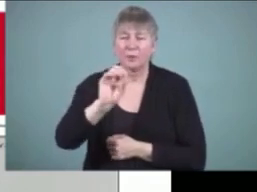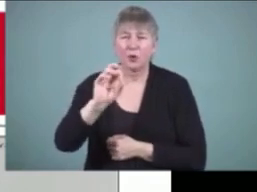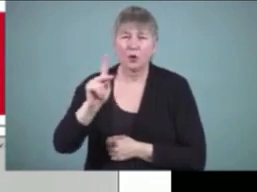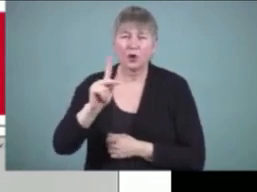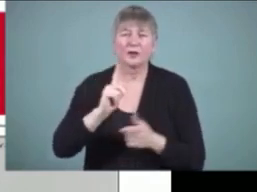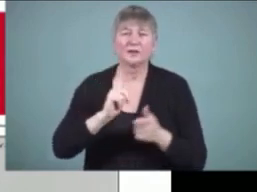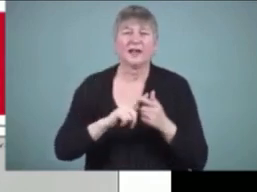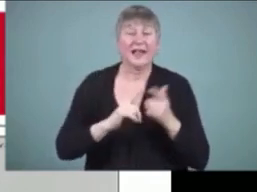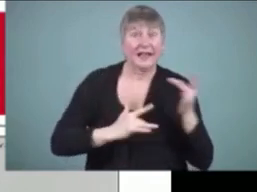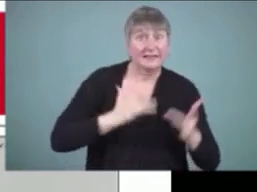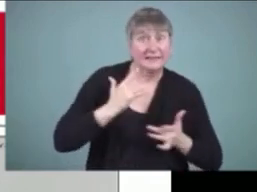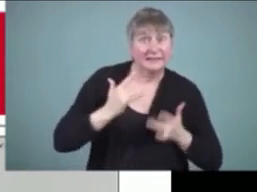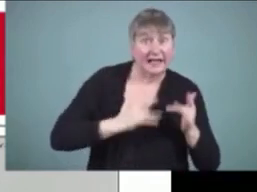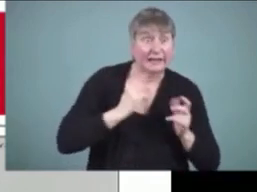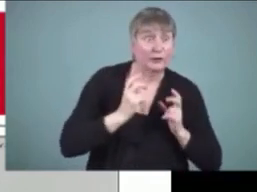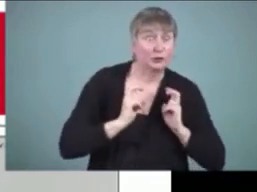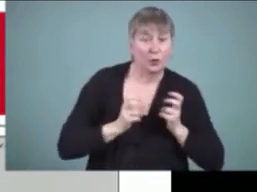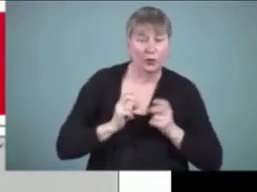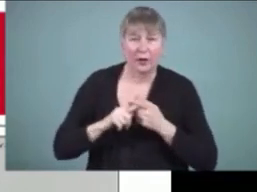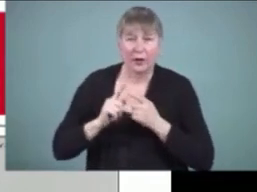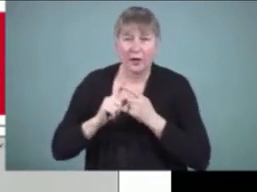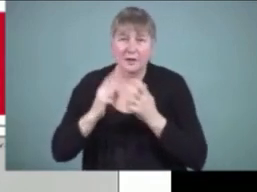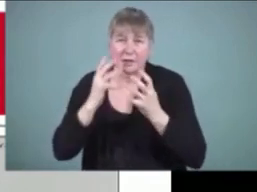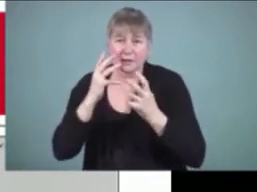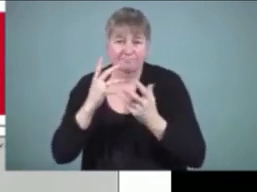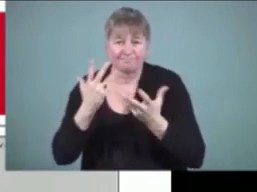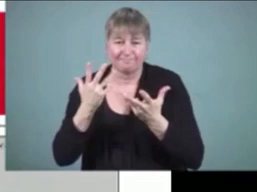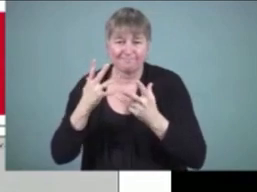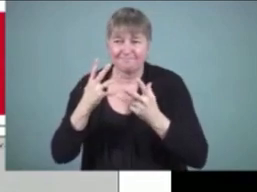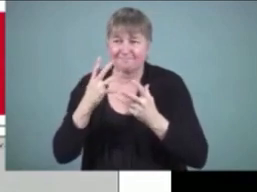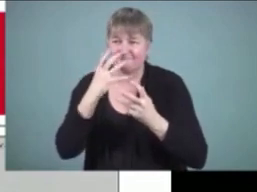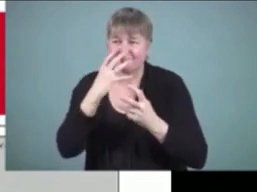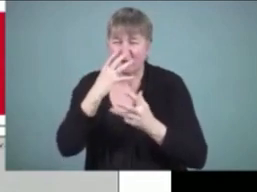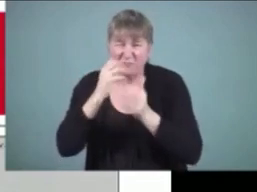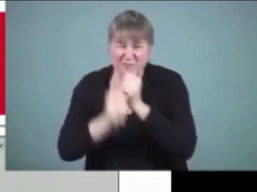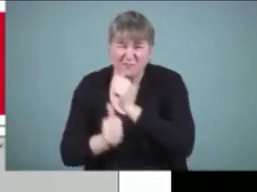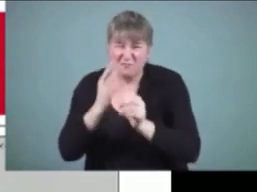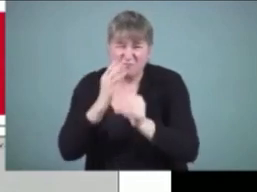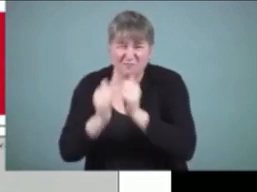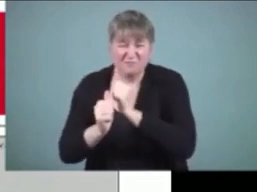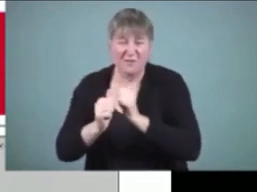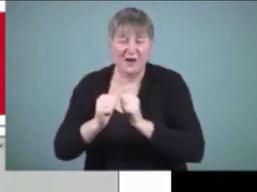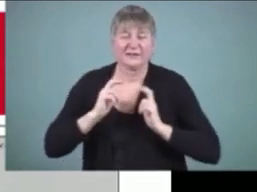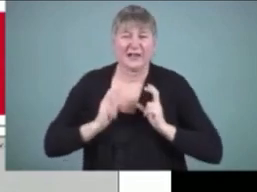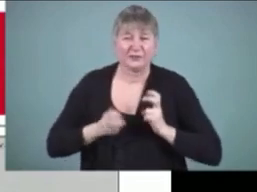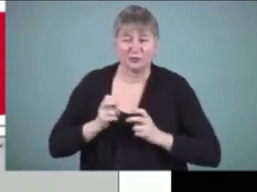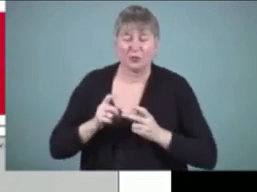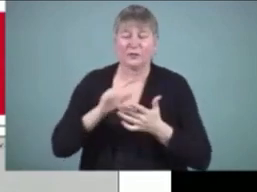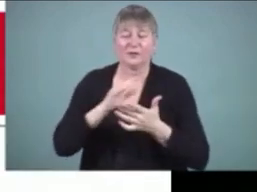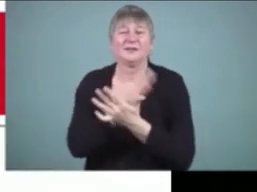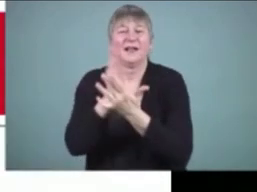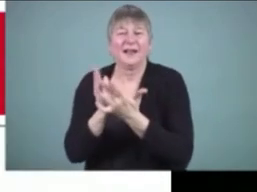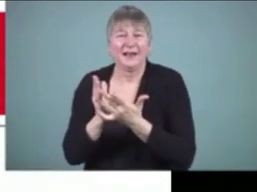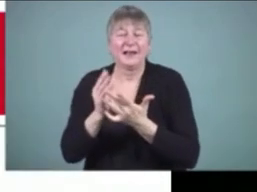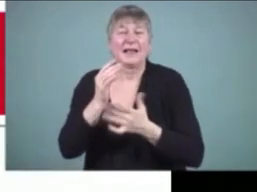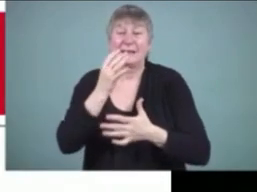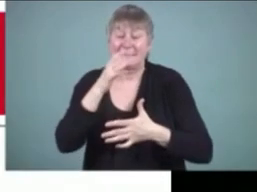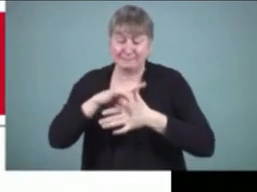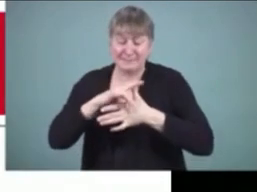dinosaurs, meat-eating dinosaurs, and we also had deaf dinosaurs. Next slide.